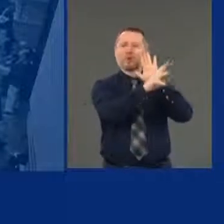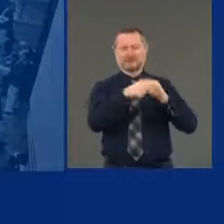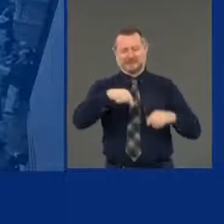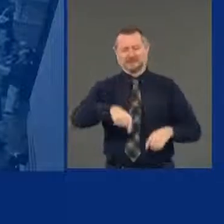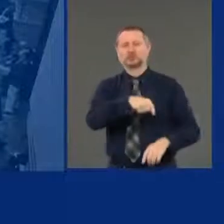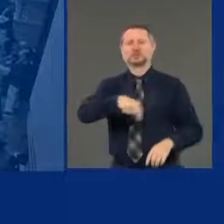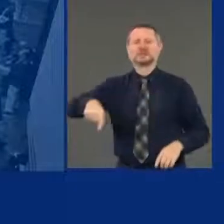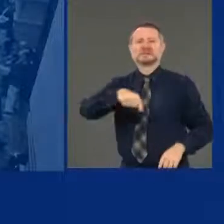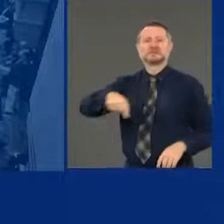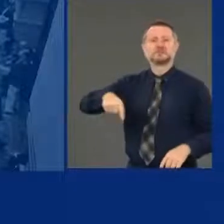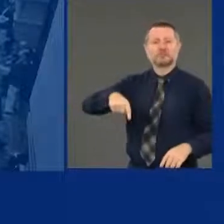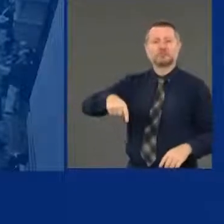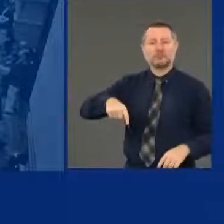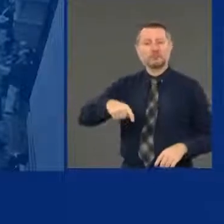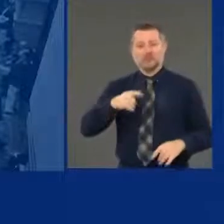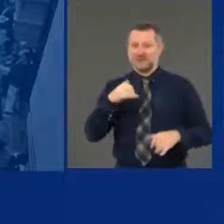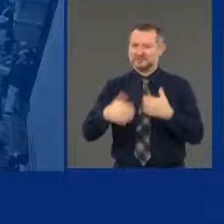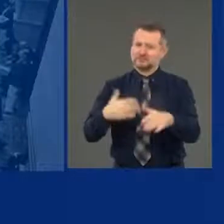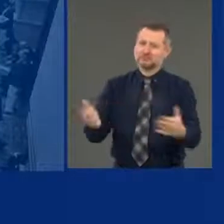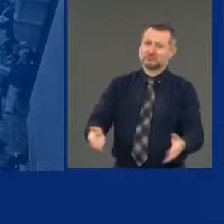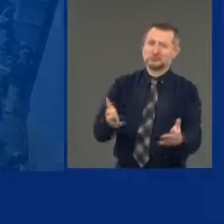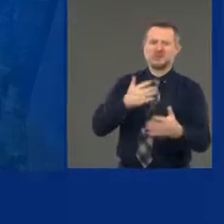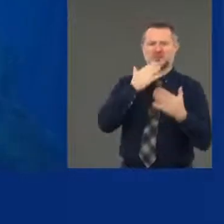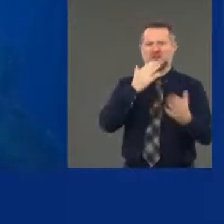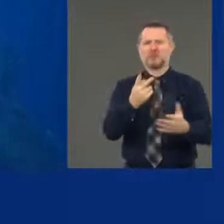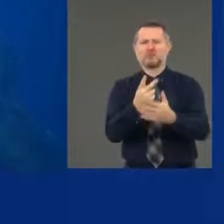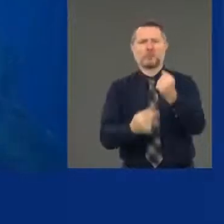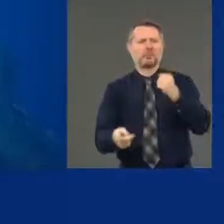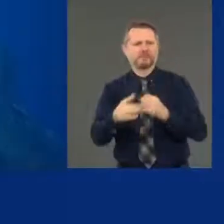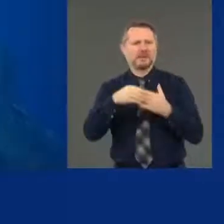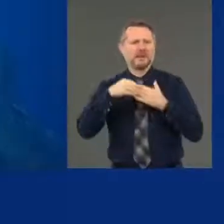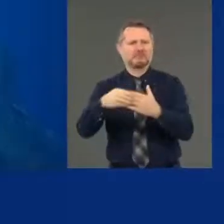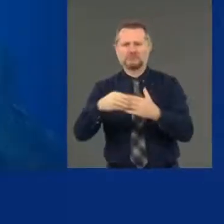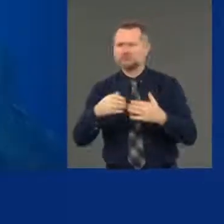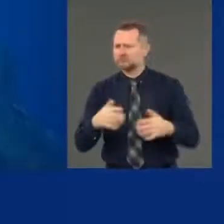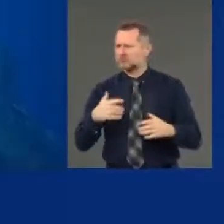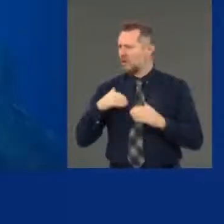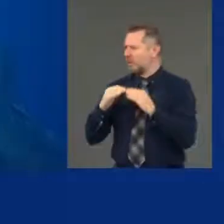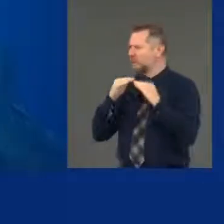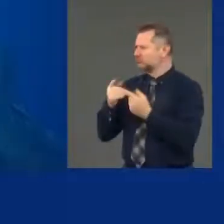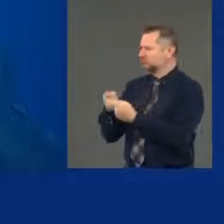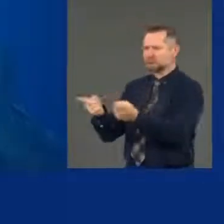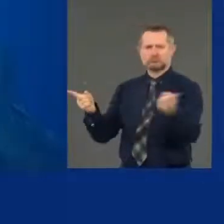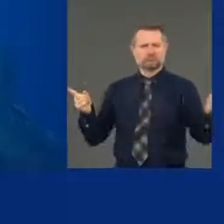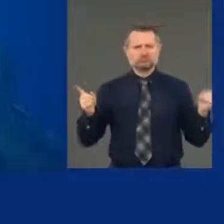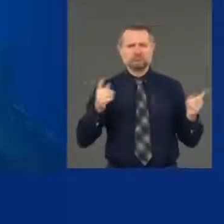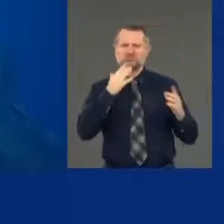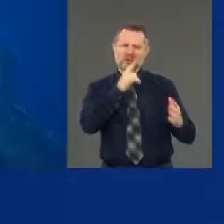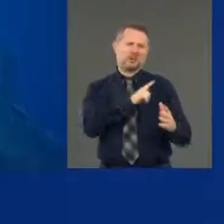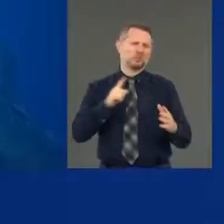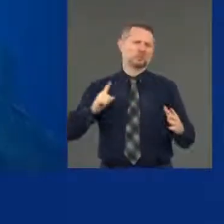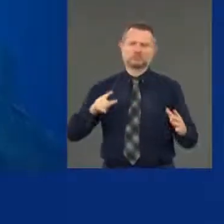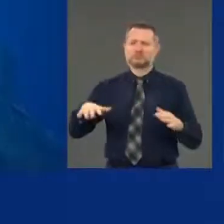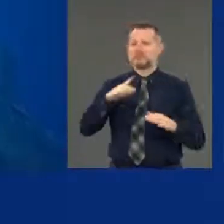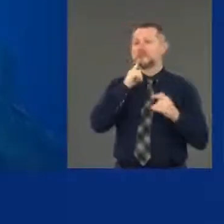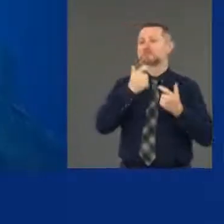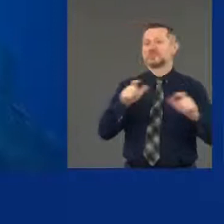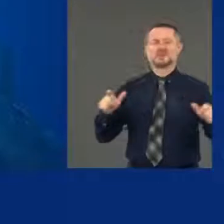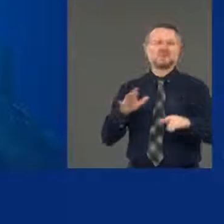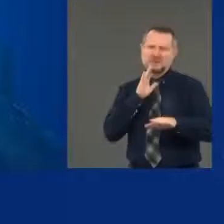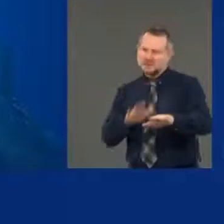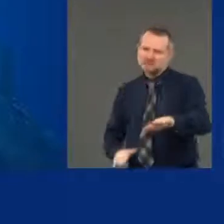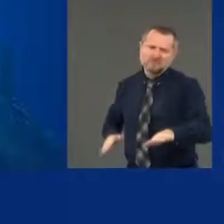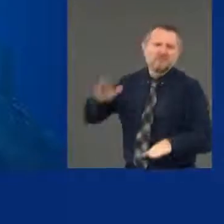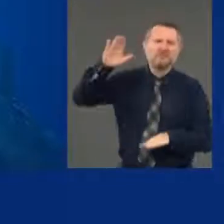And I want to thank them for the leadership and all my colleagues in the legislature. It is a great step forward because people see progress.